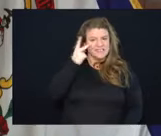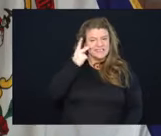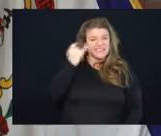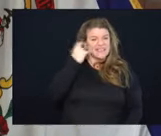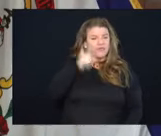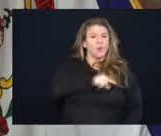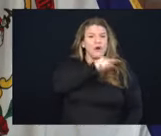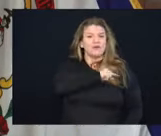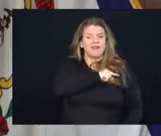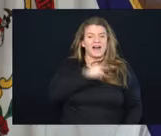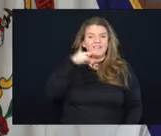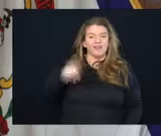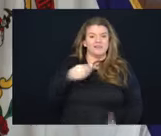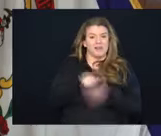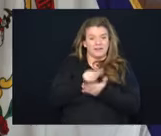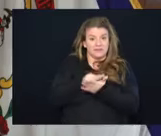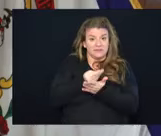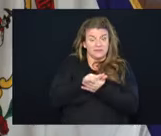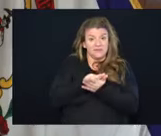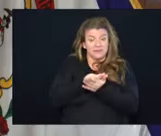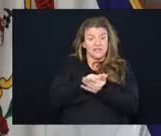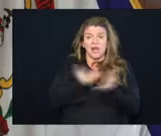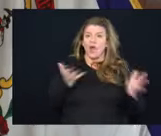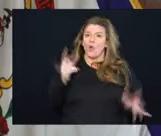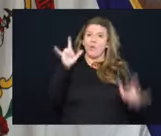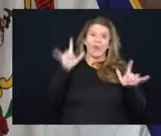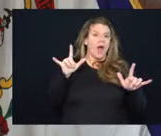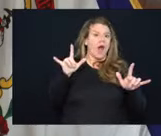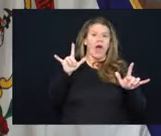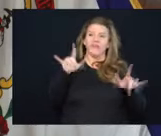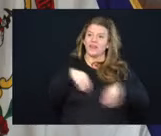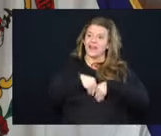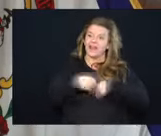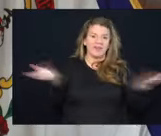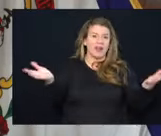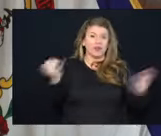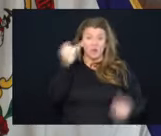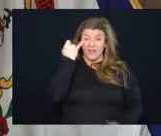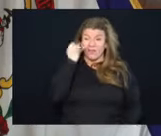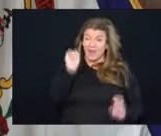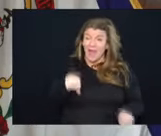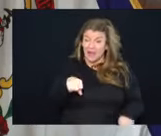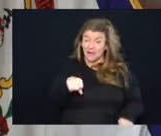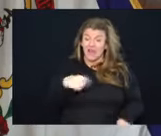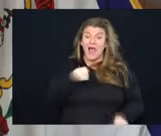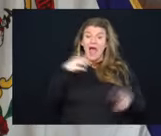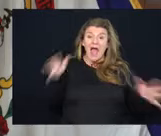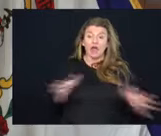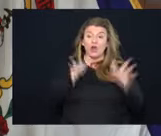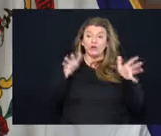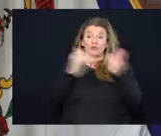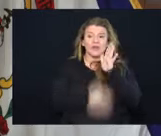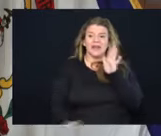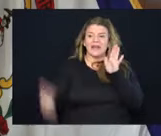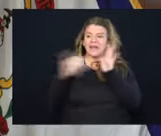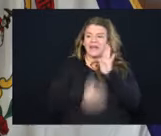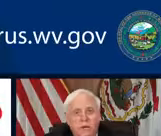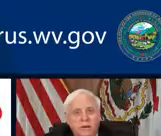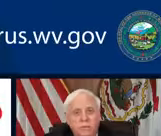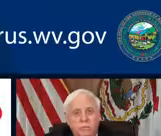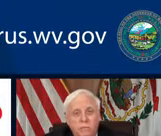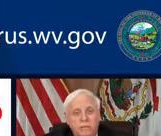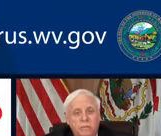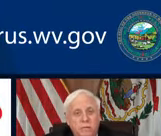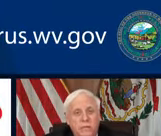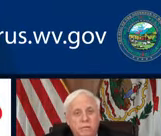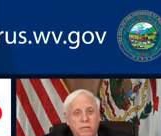qualify for these dollars and everything. We'd love to get them in your hands if we can. I encourage you over and over about giving blood.